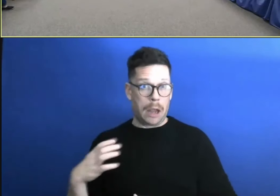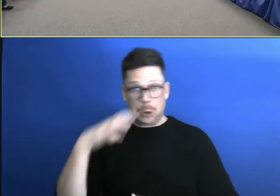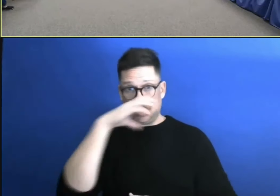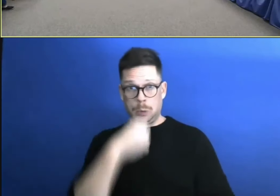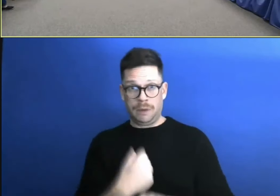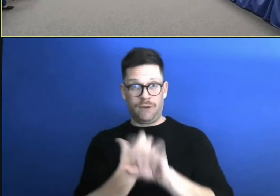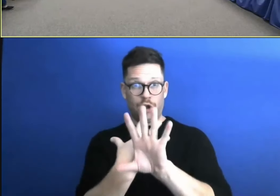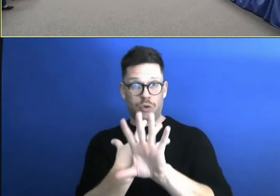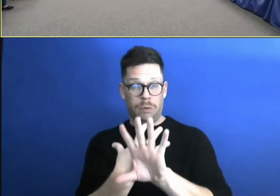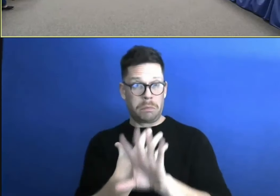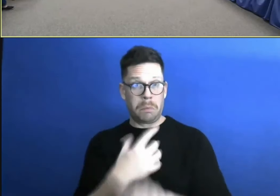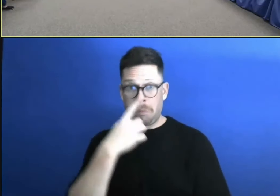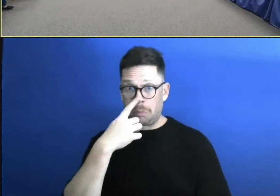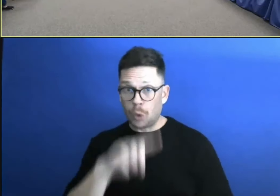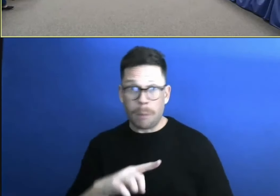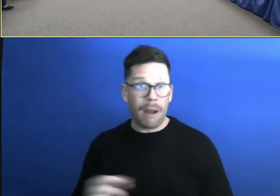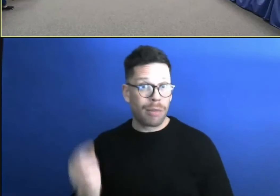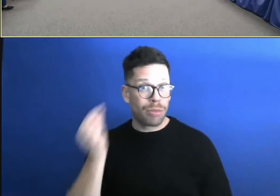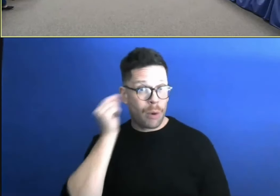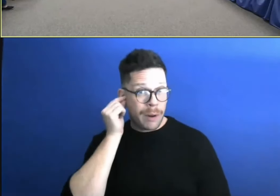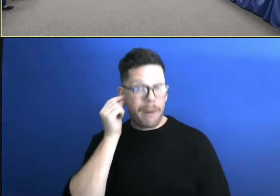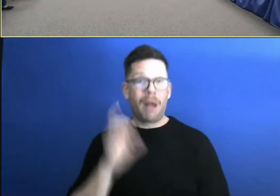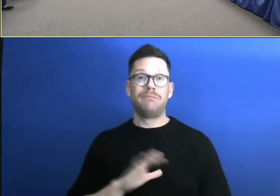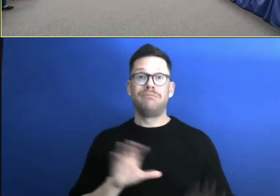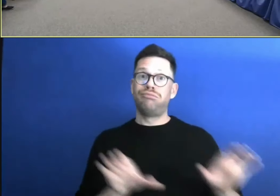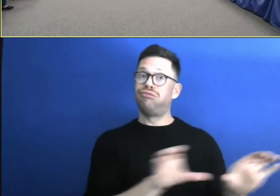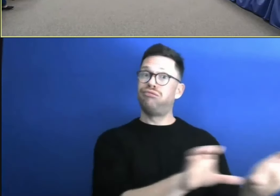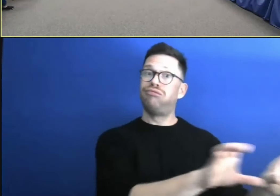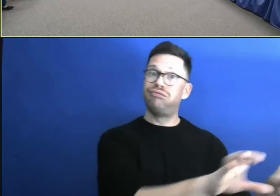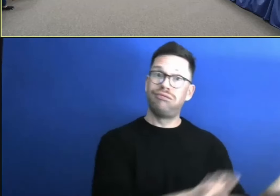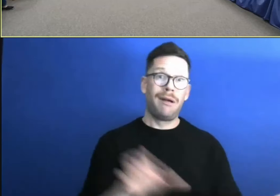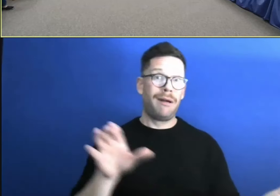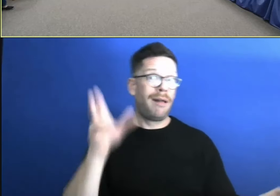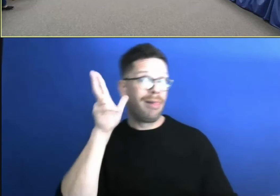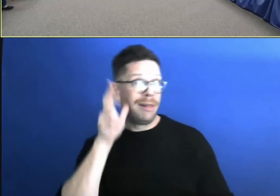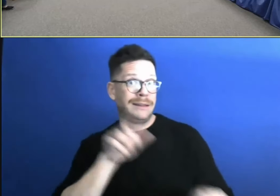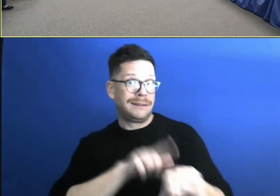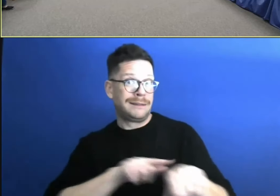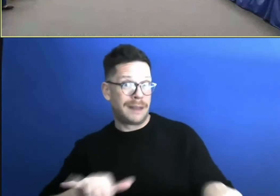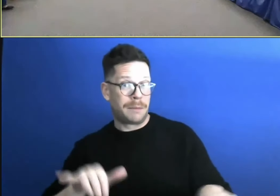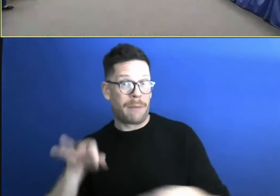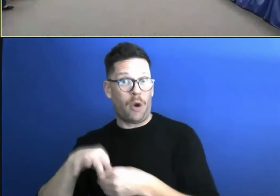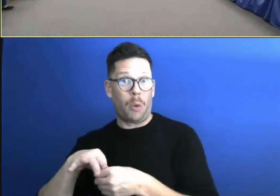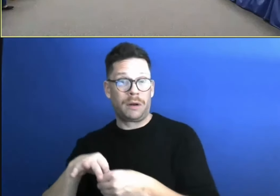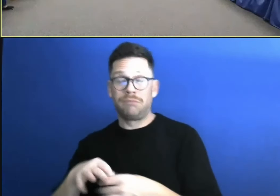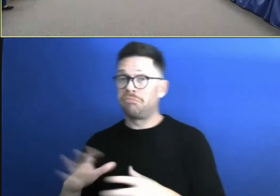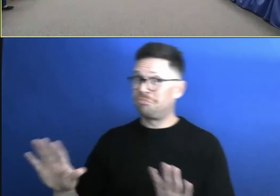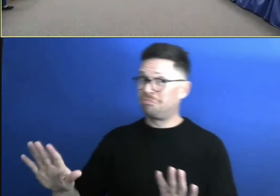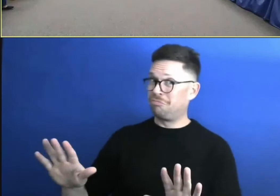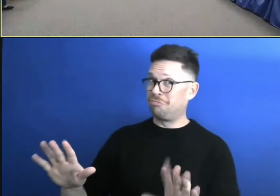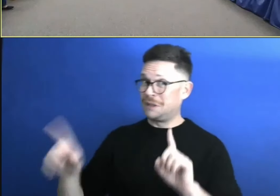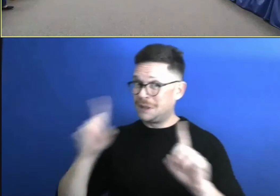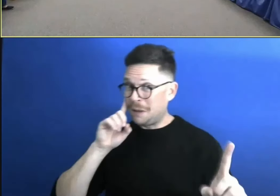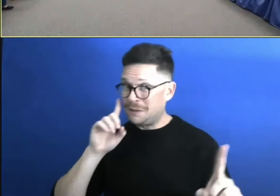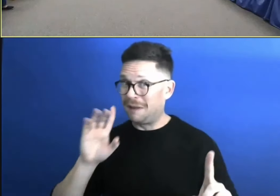in an earbud, do it, buy laundry and everything else and listening and voting. It sounds like we're going to understanding it. Okay. I'll take that It sounds like we're going to go a different